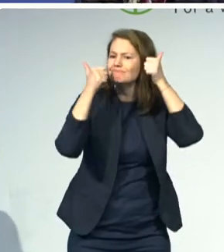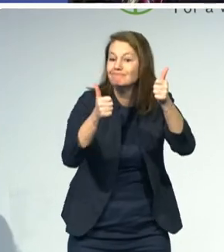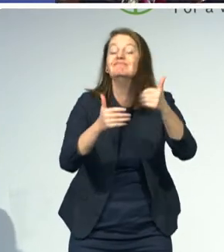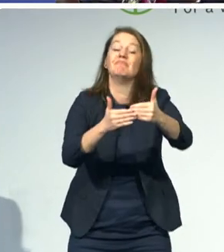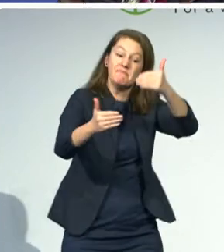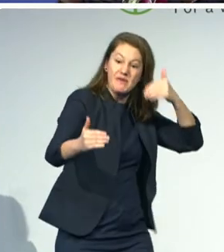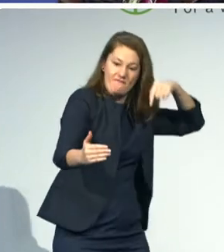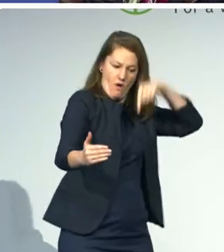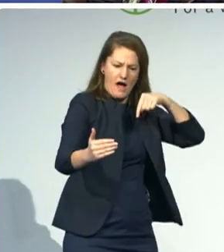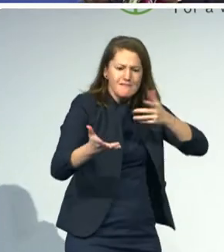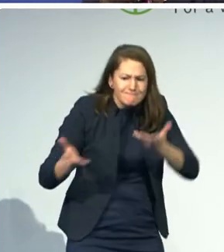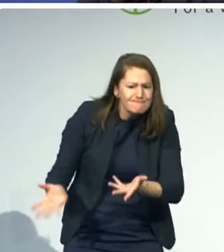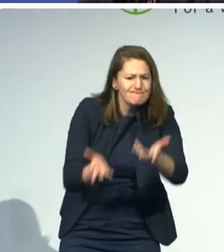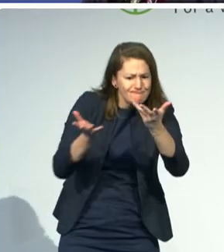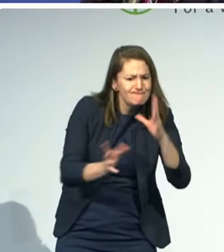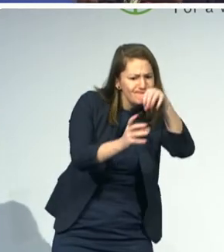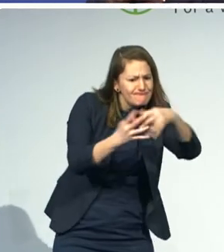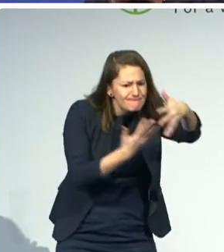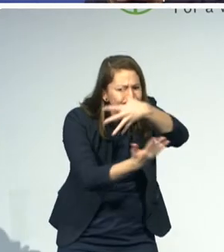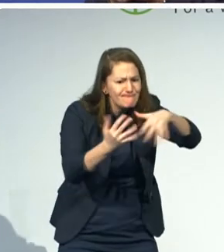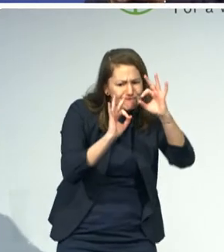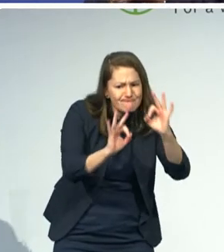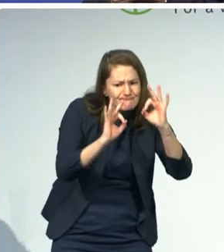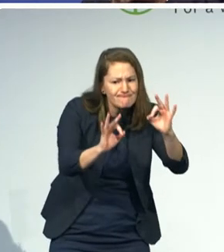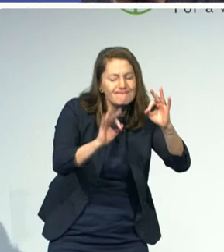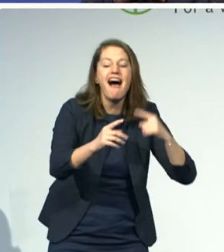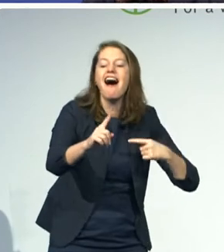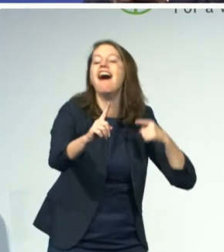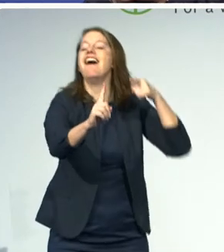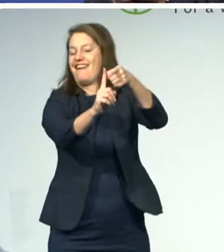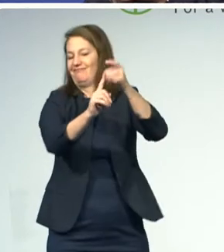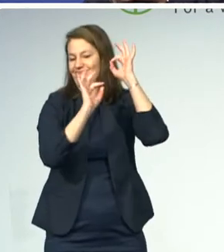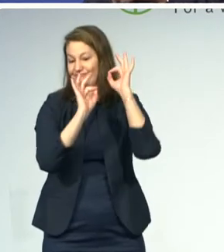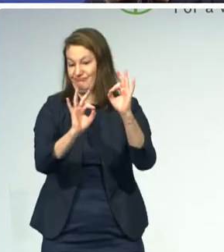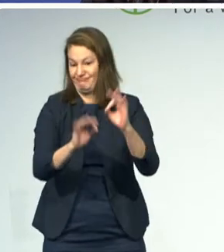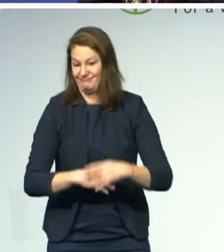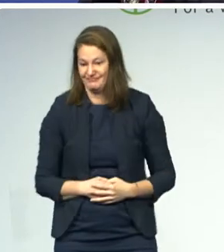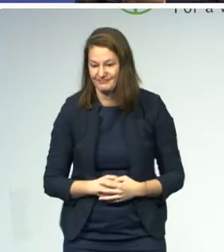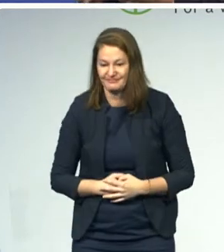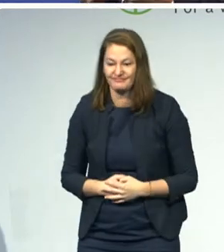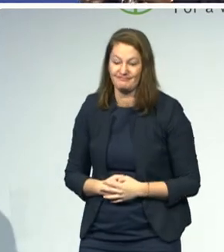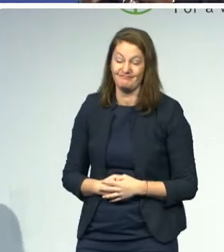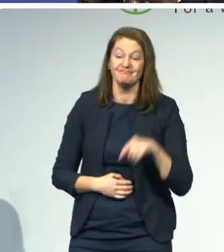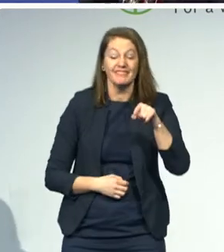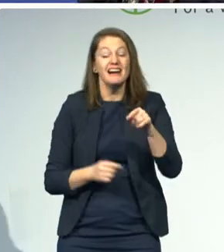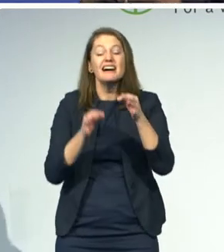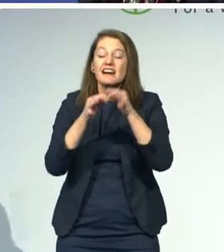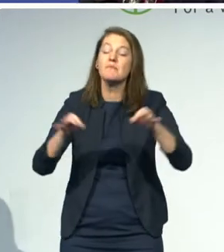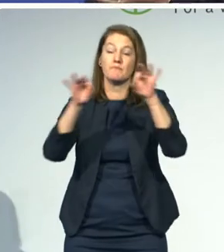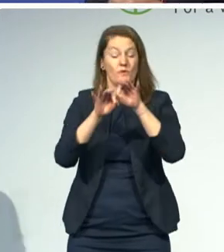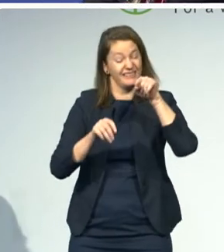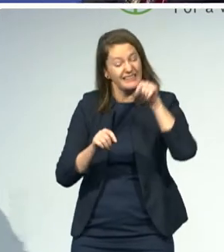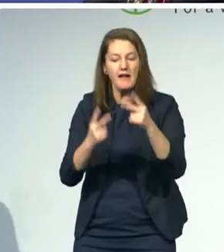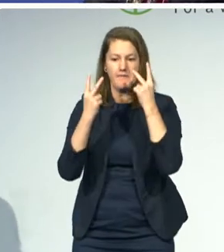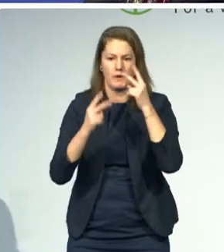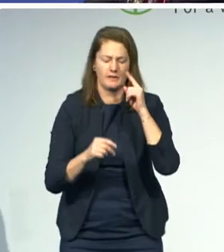that that environment embraces them as a whole. And I think the words from Marianne really